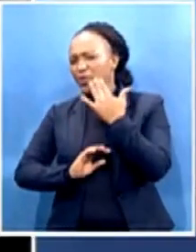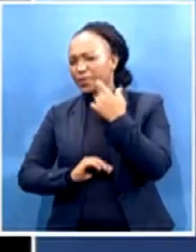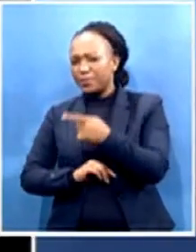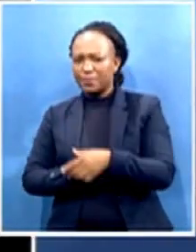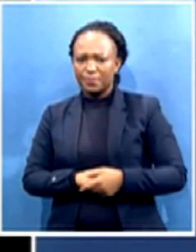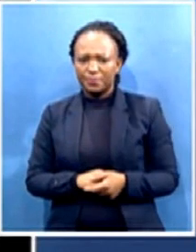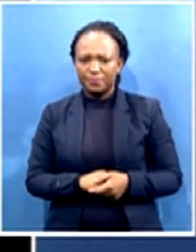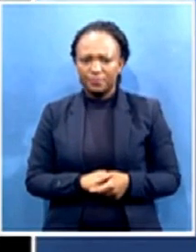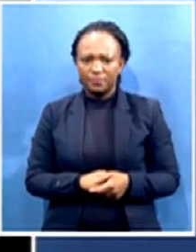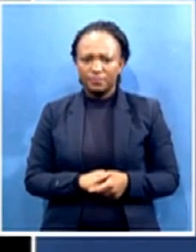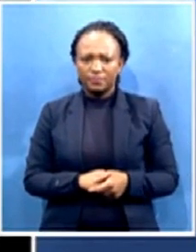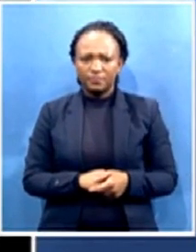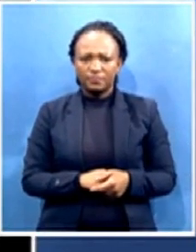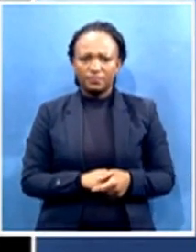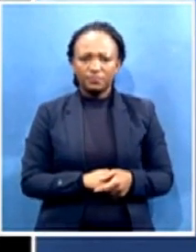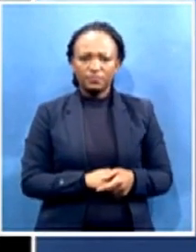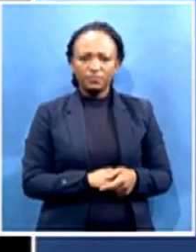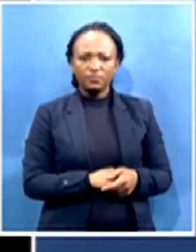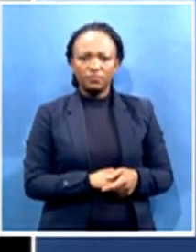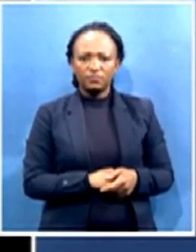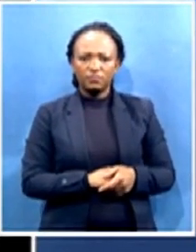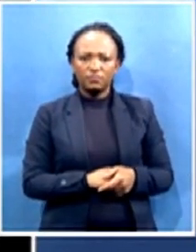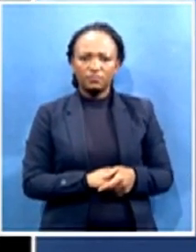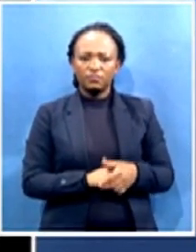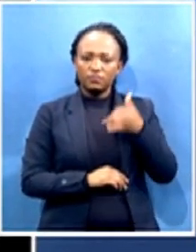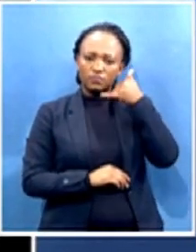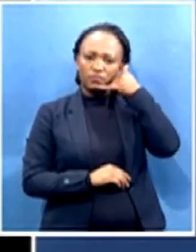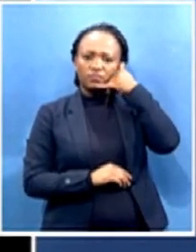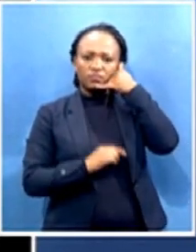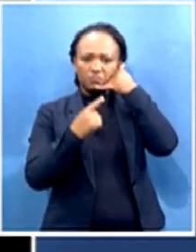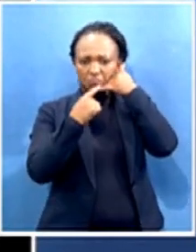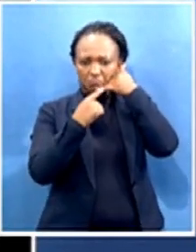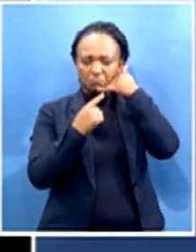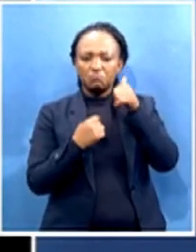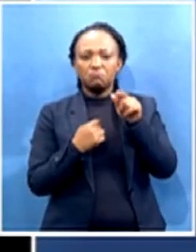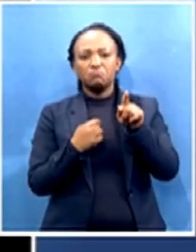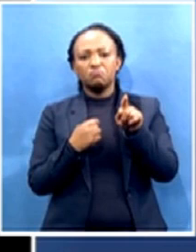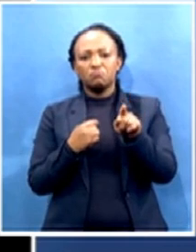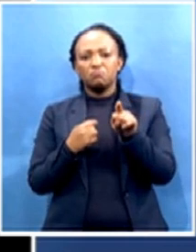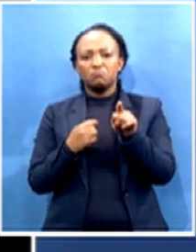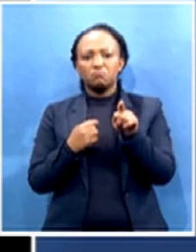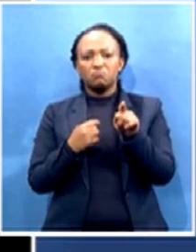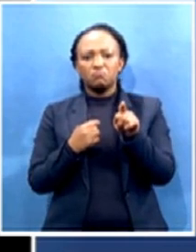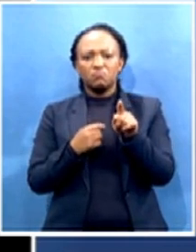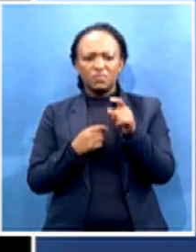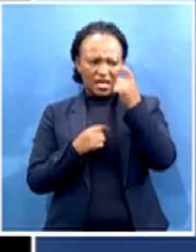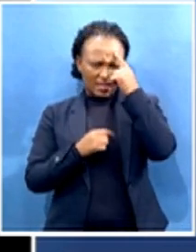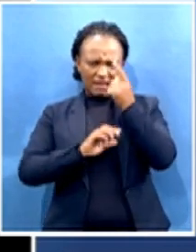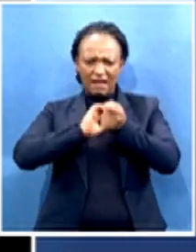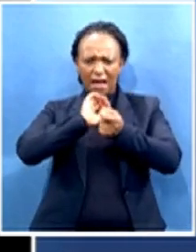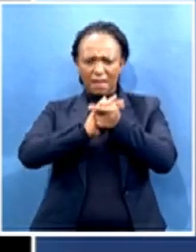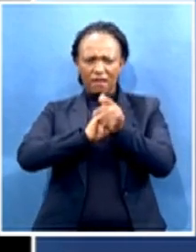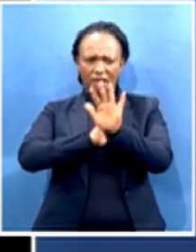Well, the incident happened at about 2 o'clock this morning